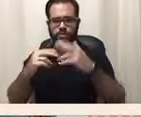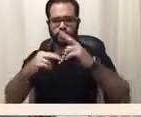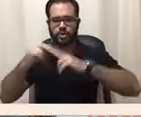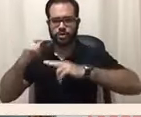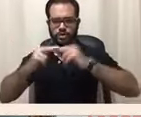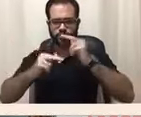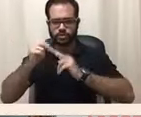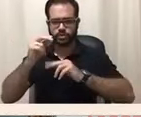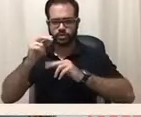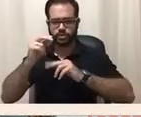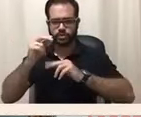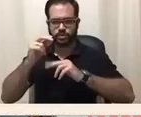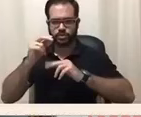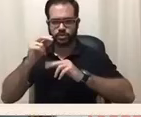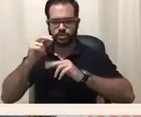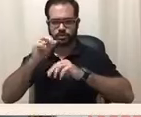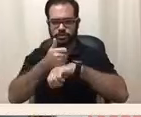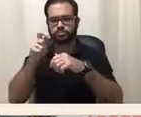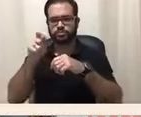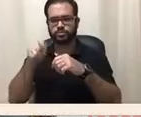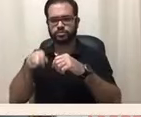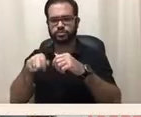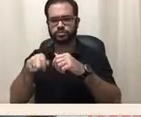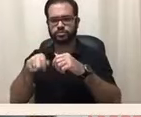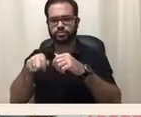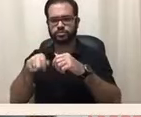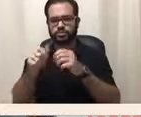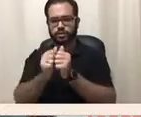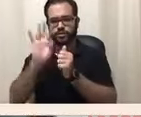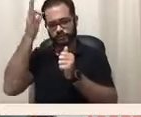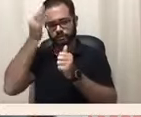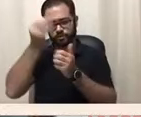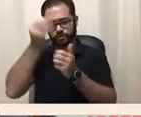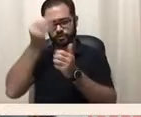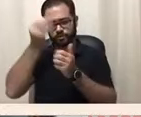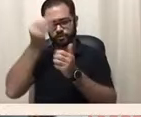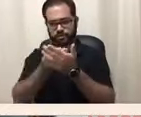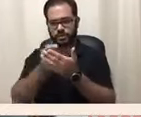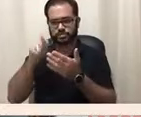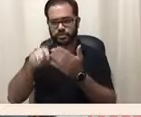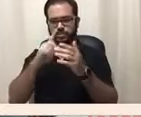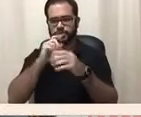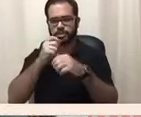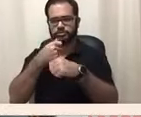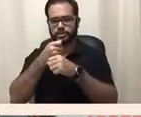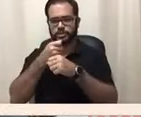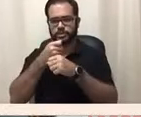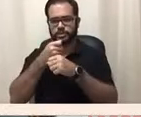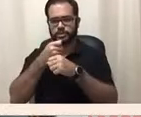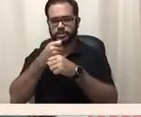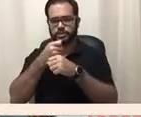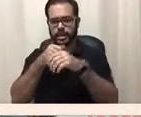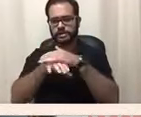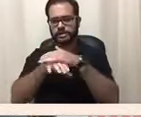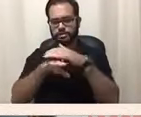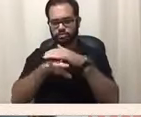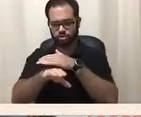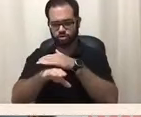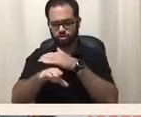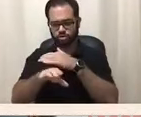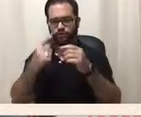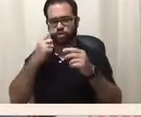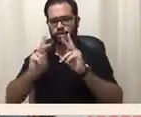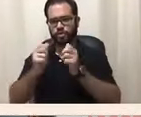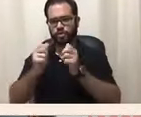be made physically accessible in 1970 judy